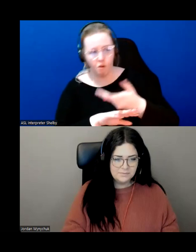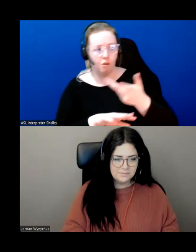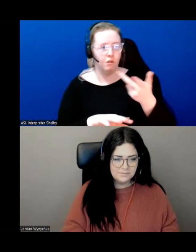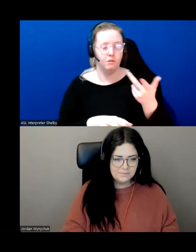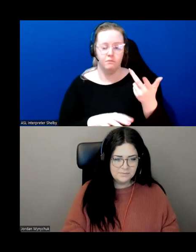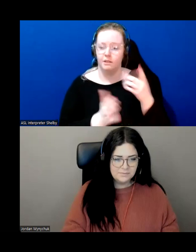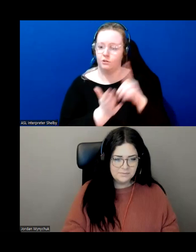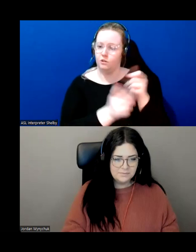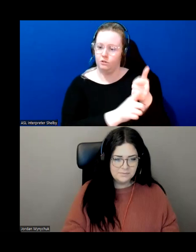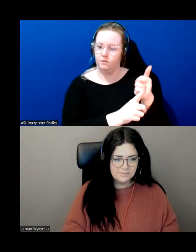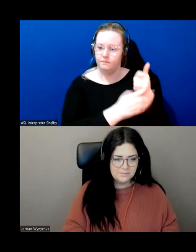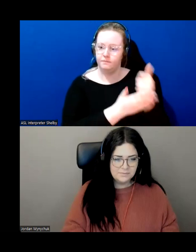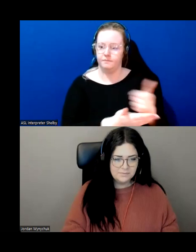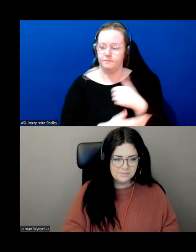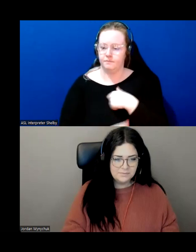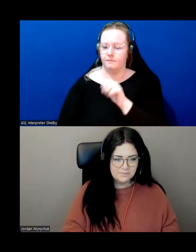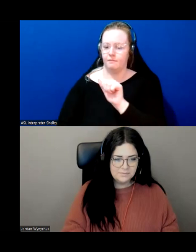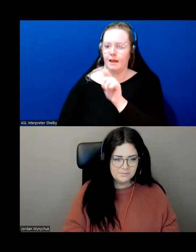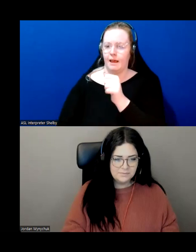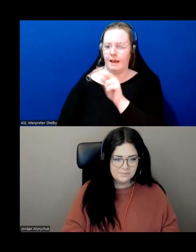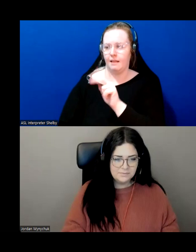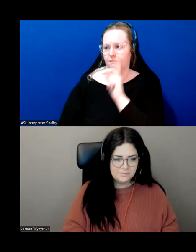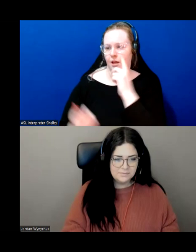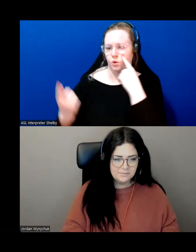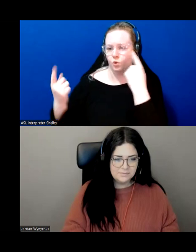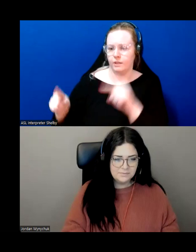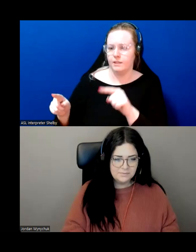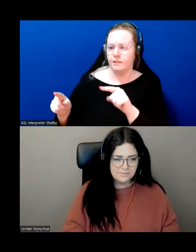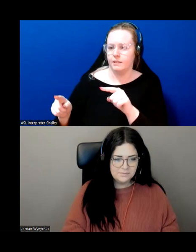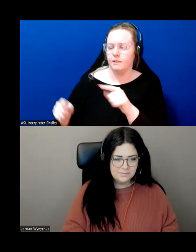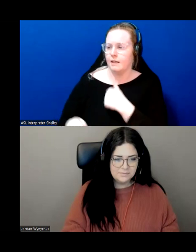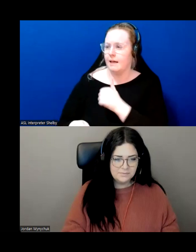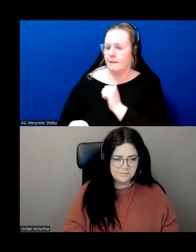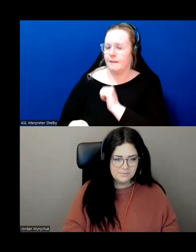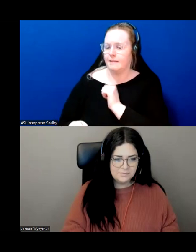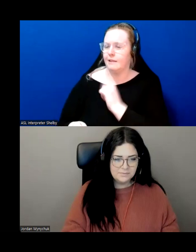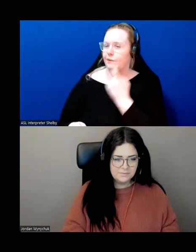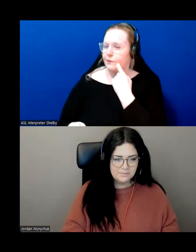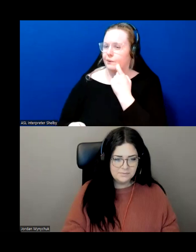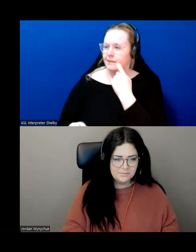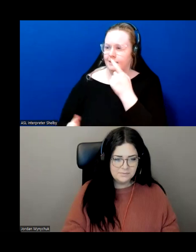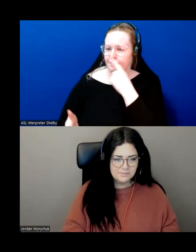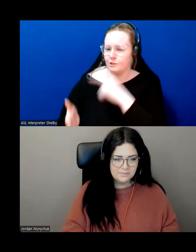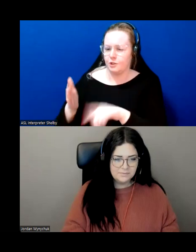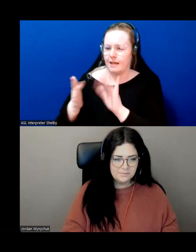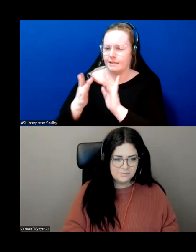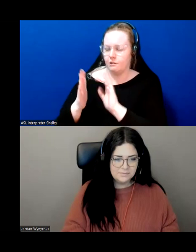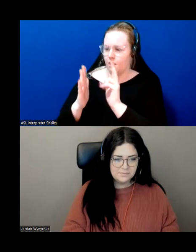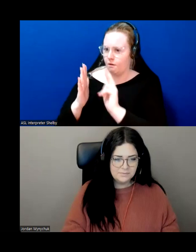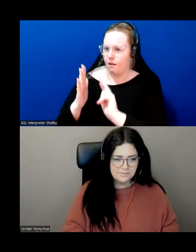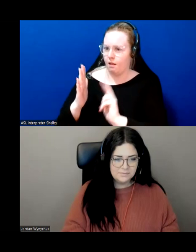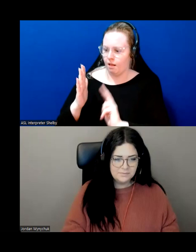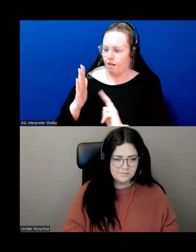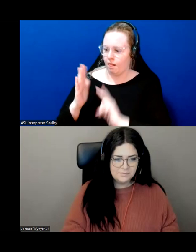i would echo those comments uh katherine i went down an internet rabbit hole uh with that question and i i did come up with uh